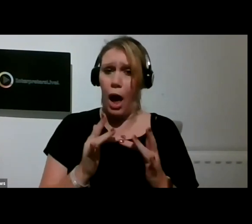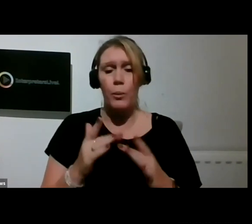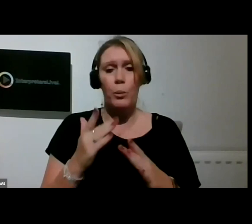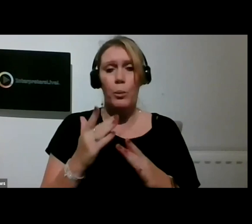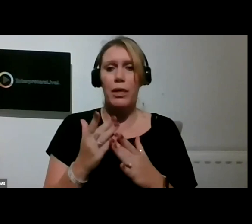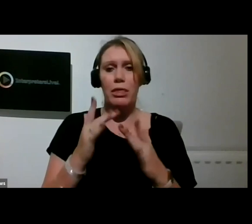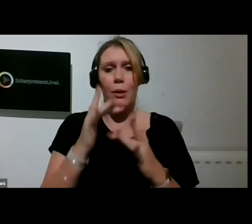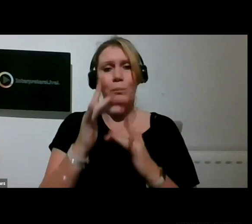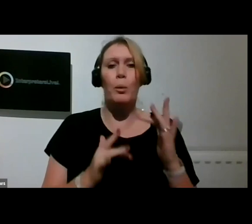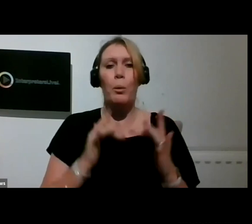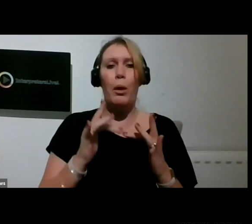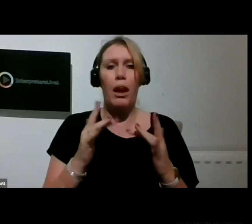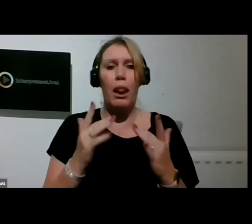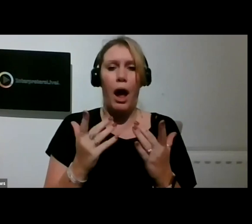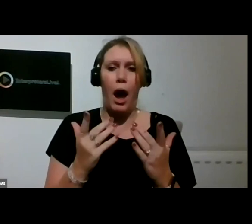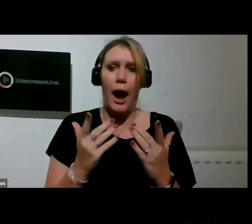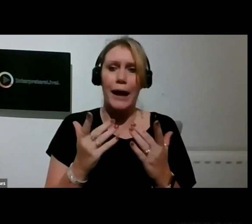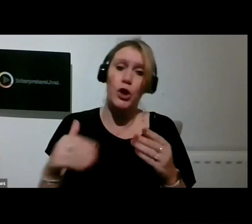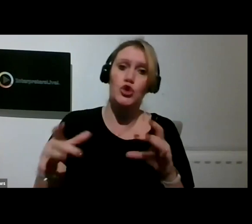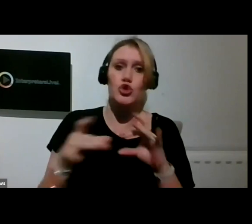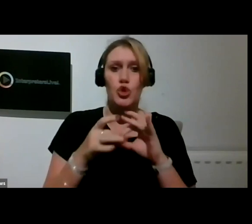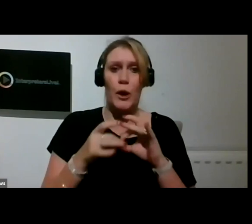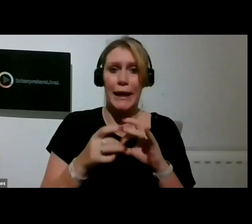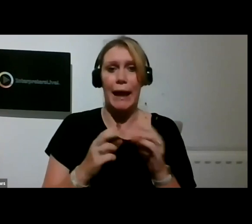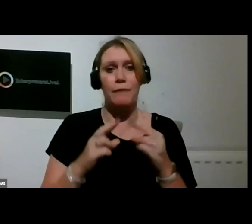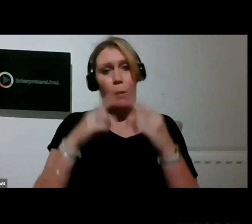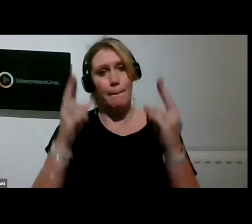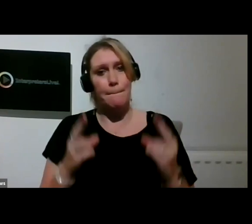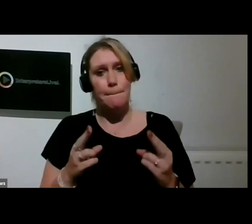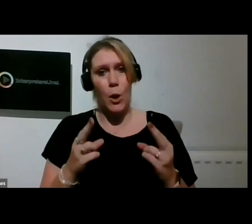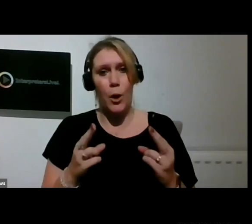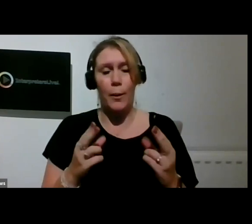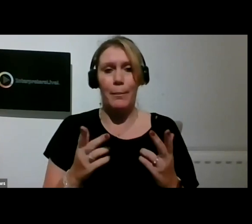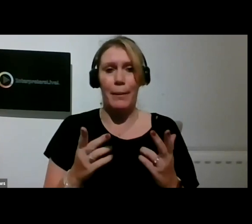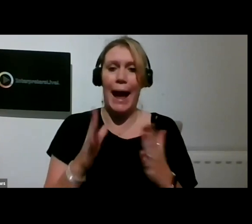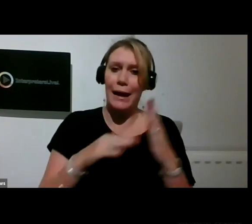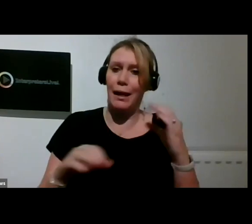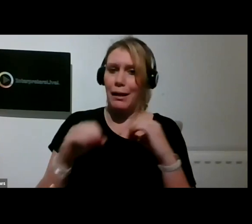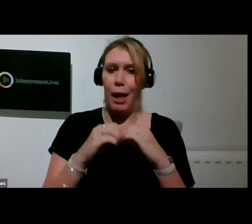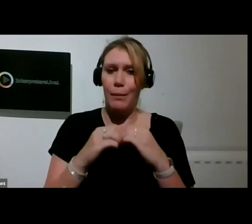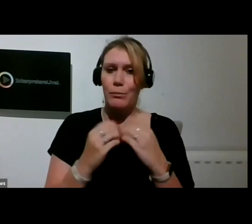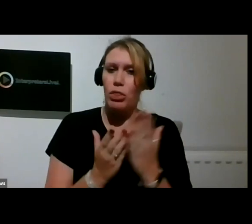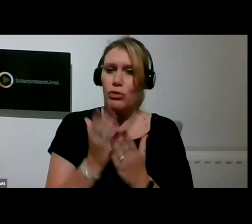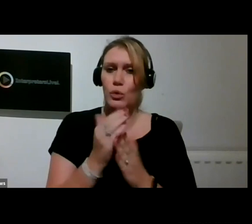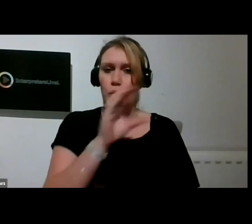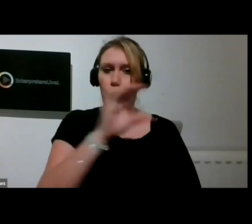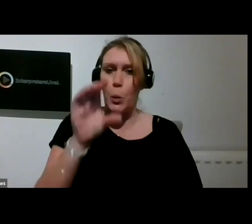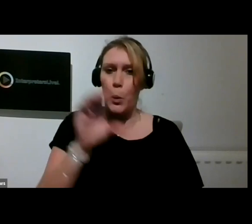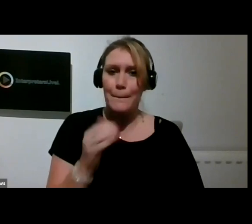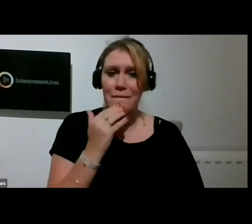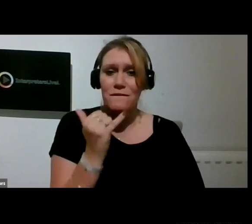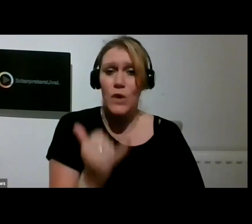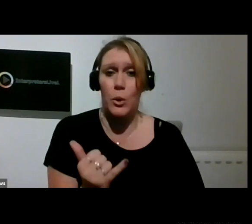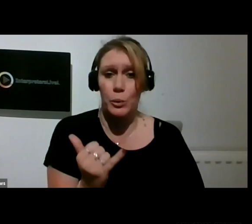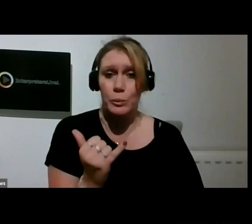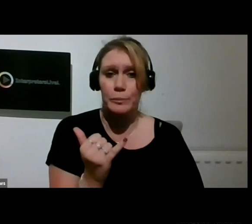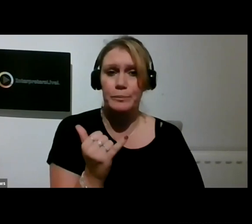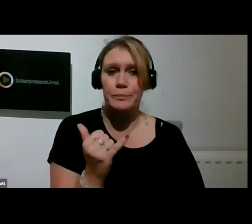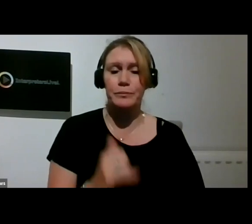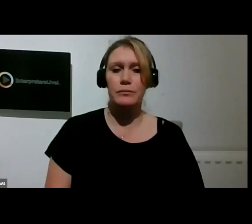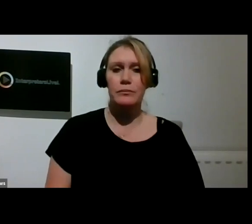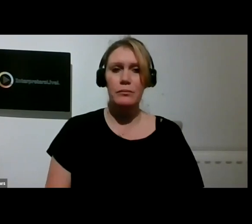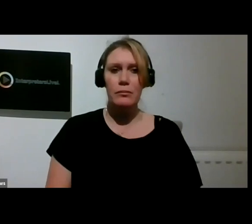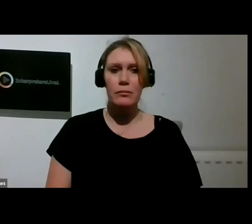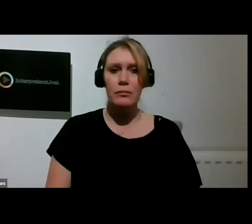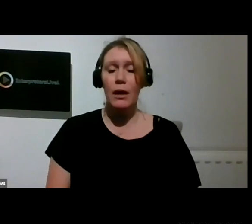weekly live stream and a clubs programme that takes place by Zoom and phone. Article 30 of the